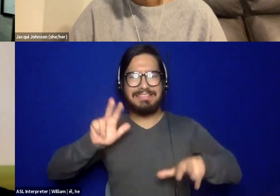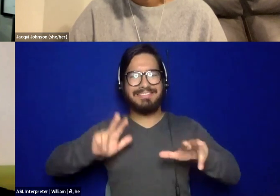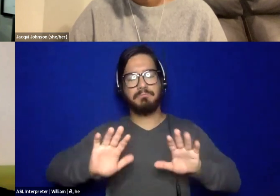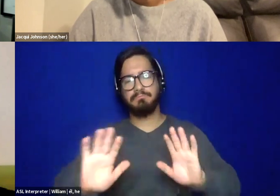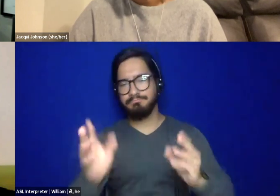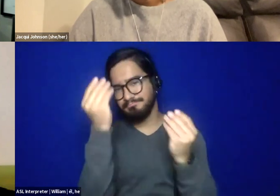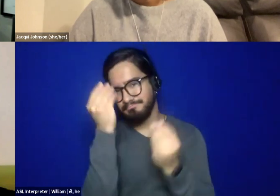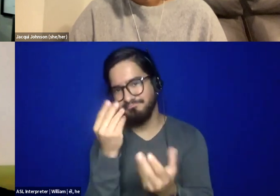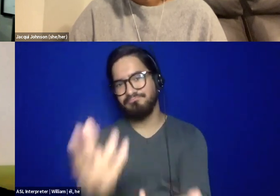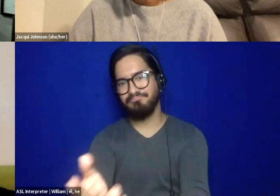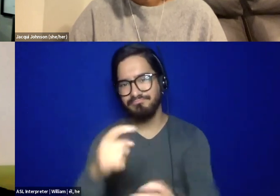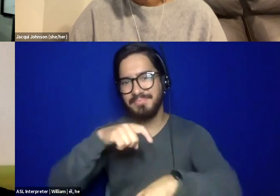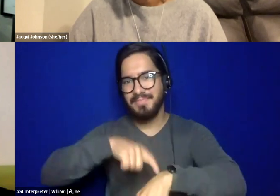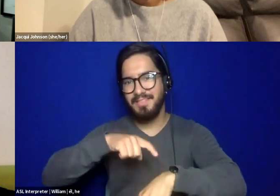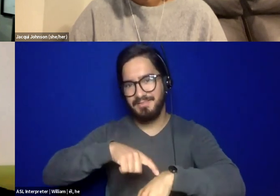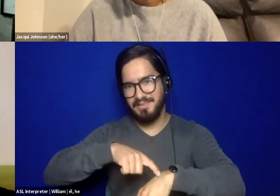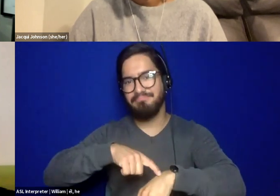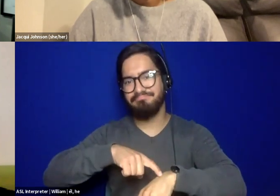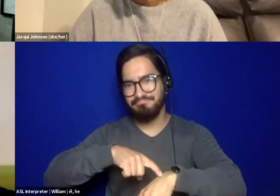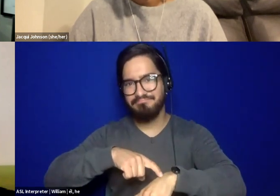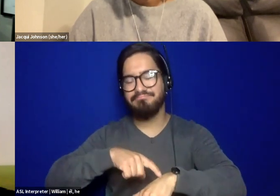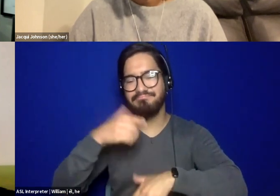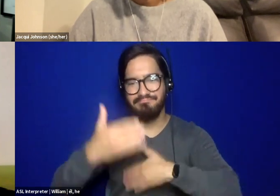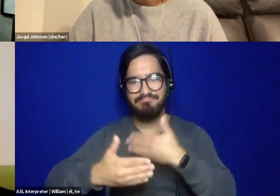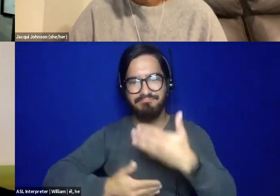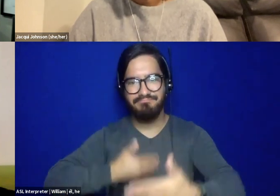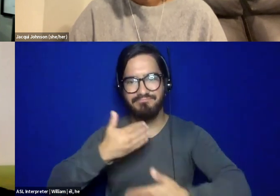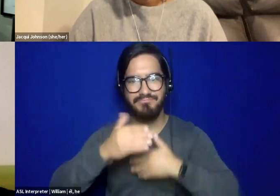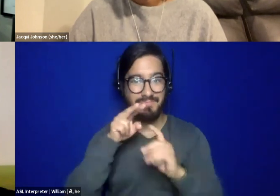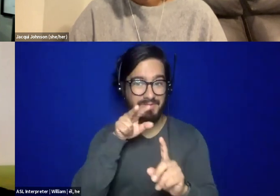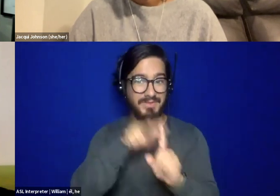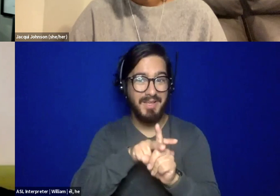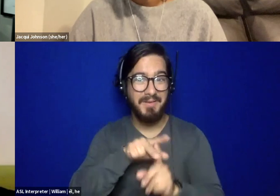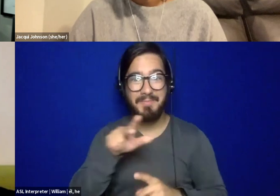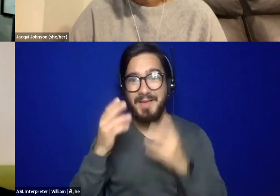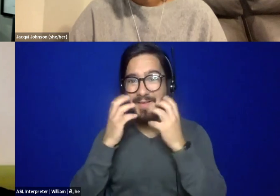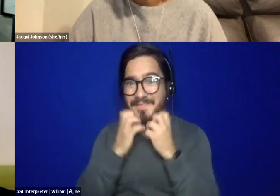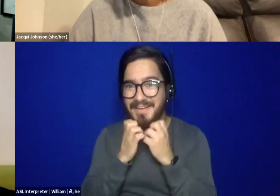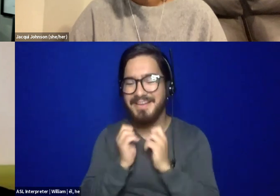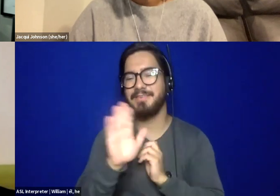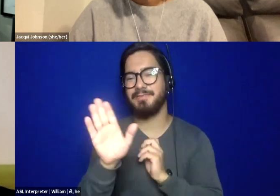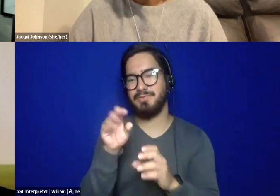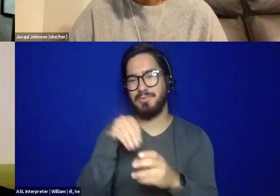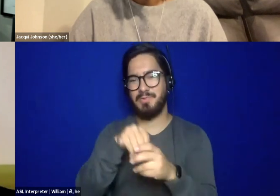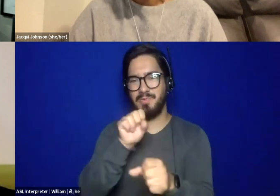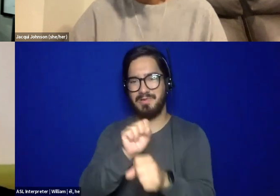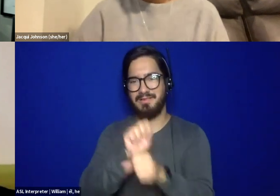to kind of incorporate it. can take time to kind of incorporate the values into your own life and into your own work. Yeah. Thank you